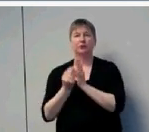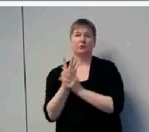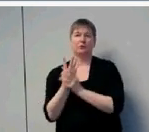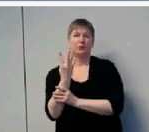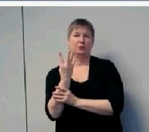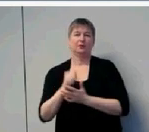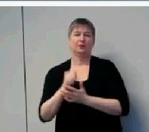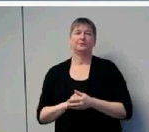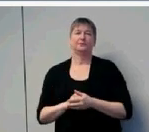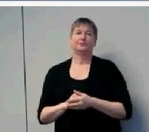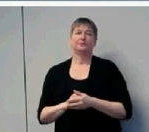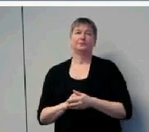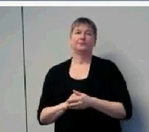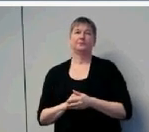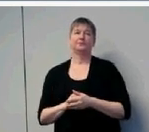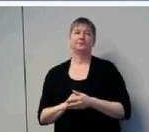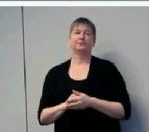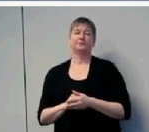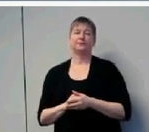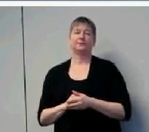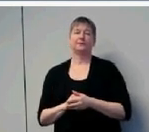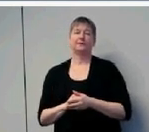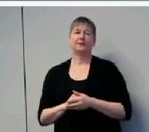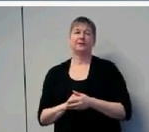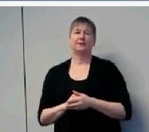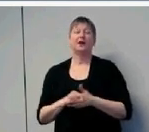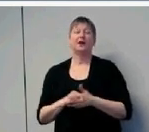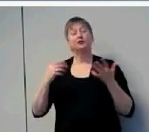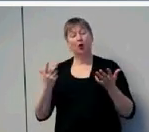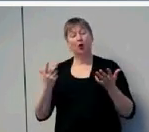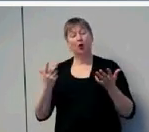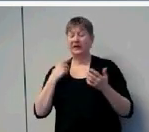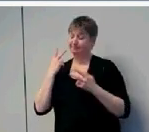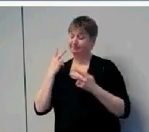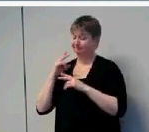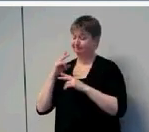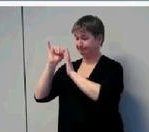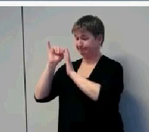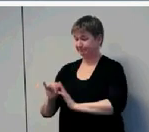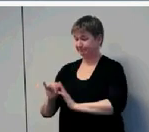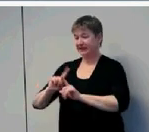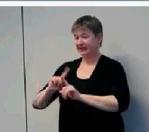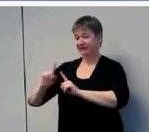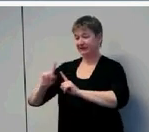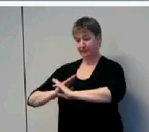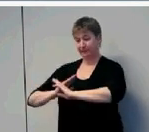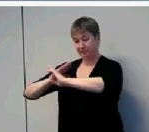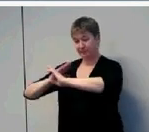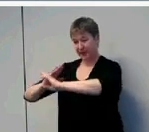to access led us to suggest a model of factors that might be influencing